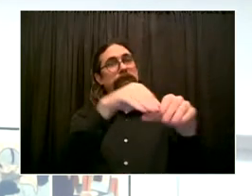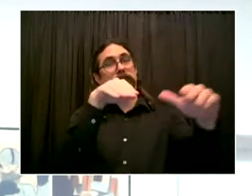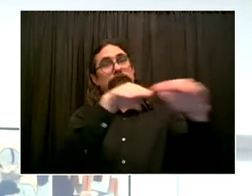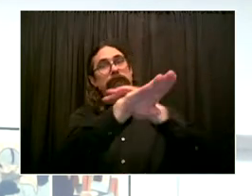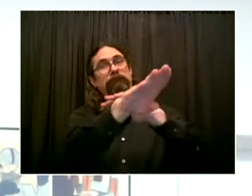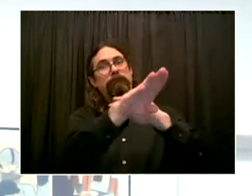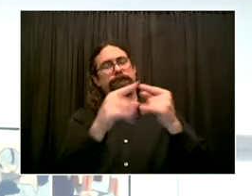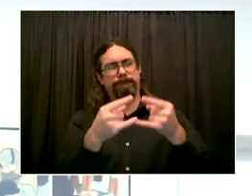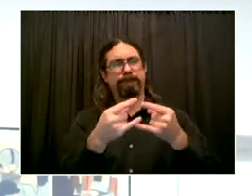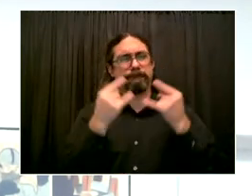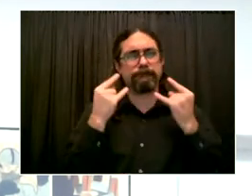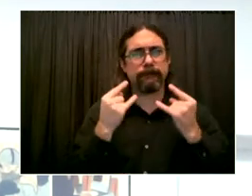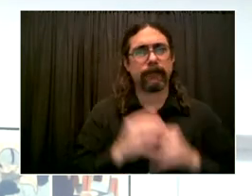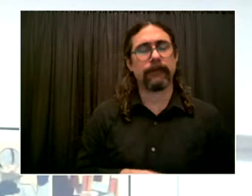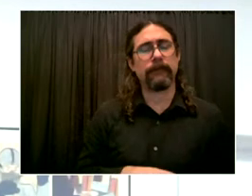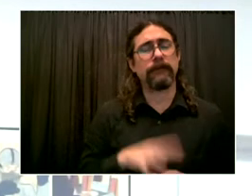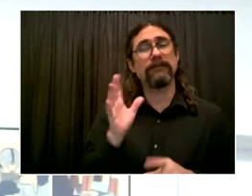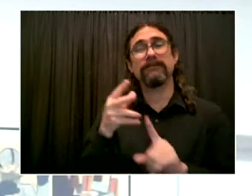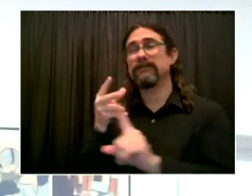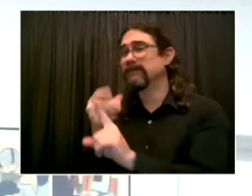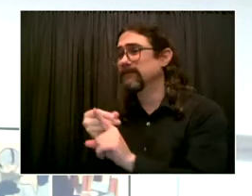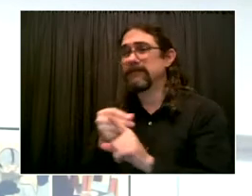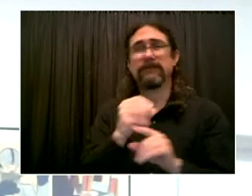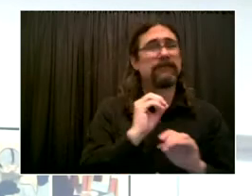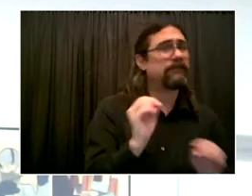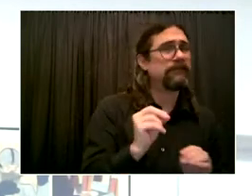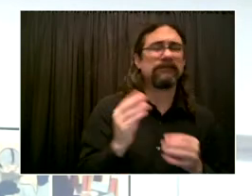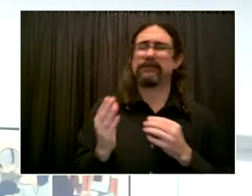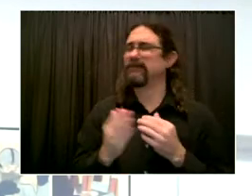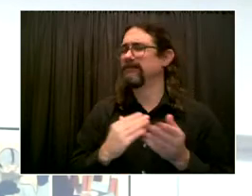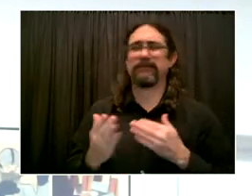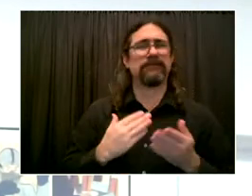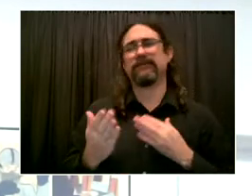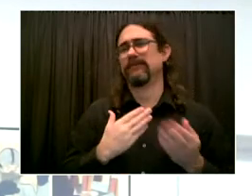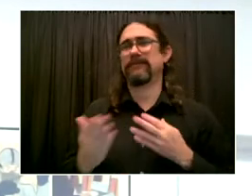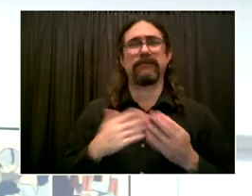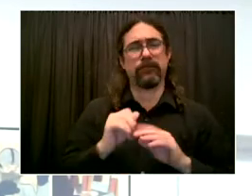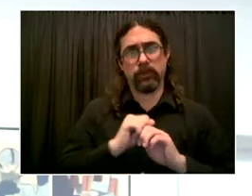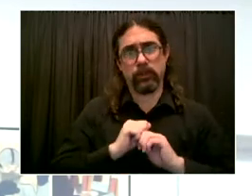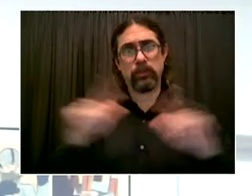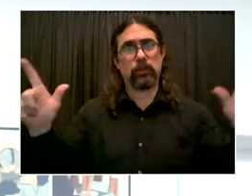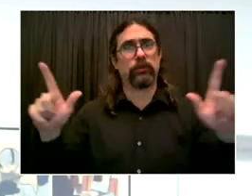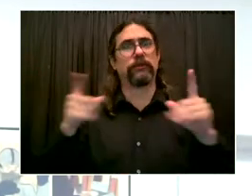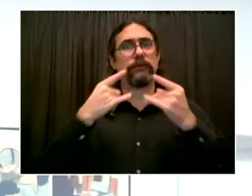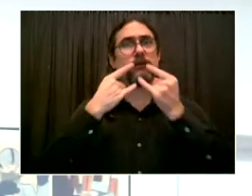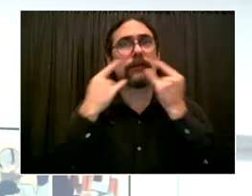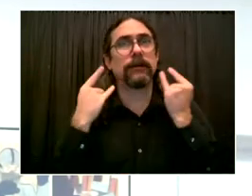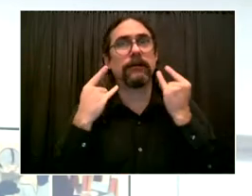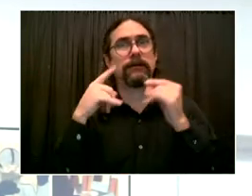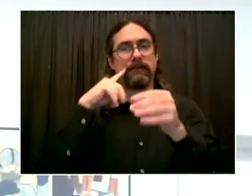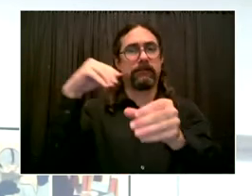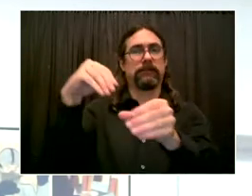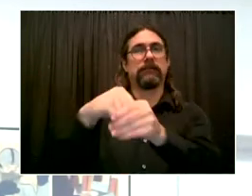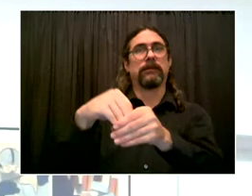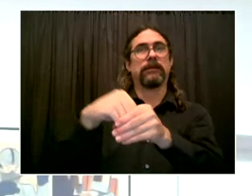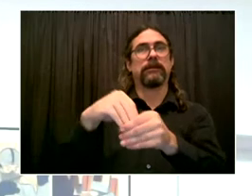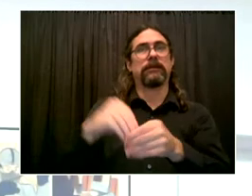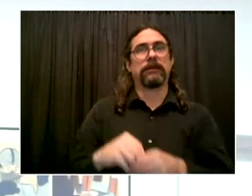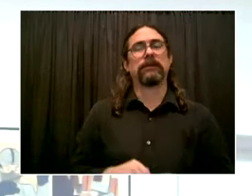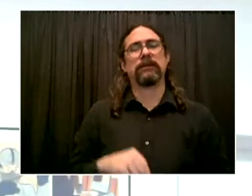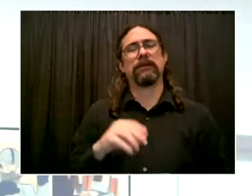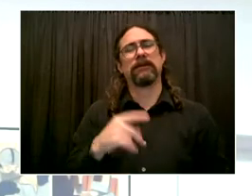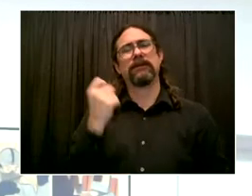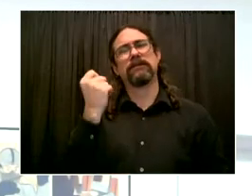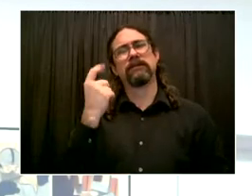KN-95s or KF-94s can offer an additional layer of protection. And masks are still required for